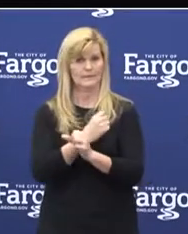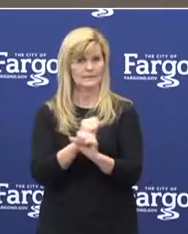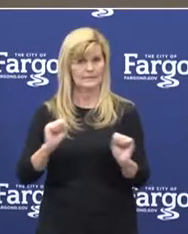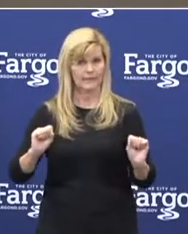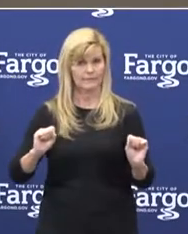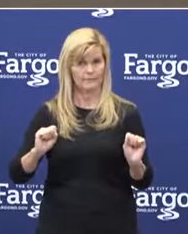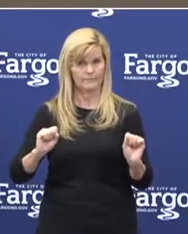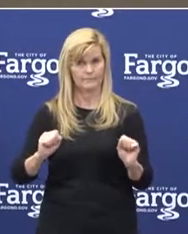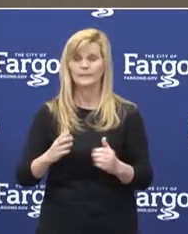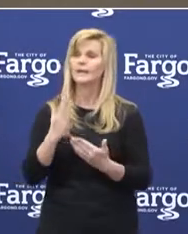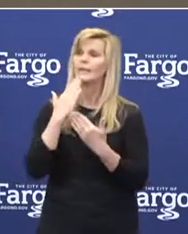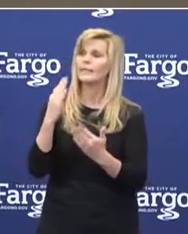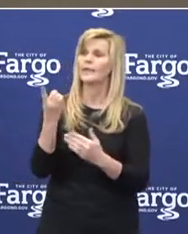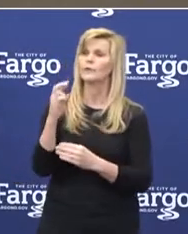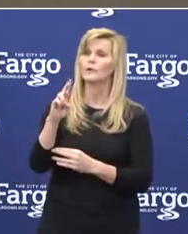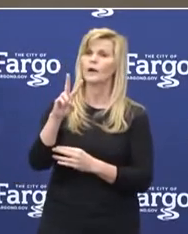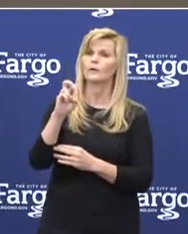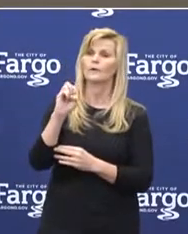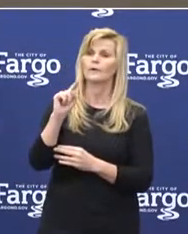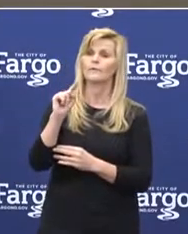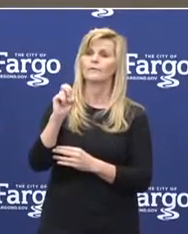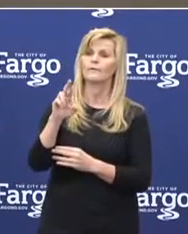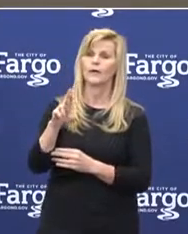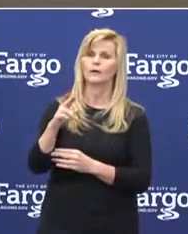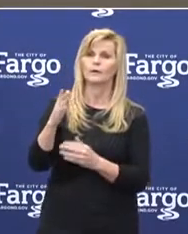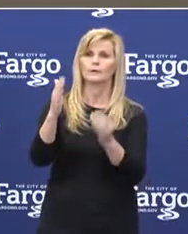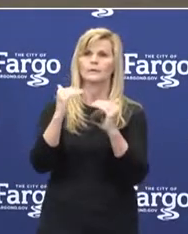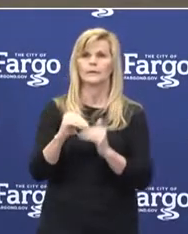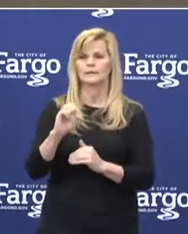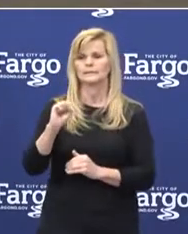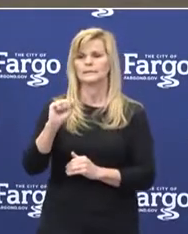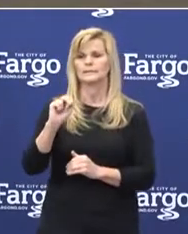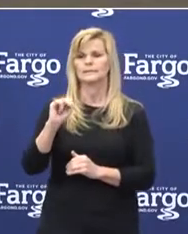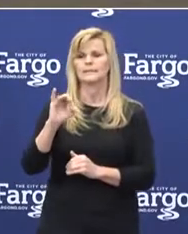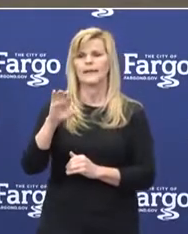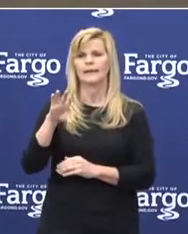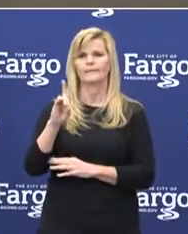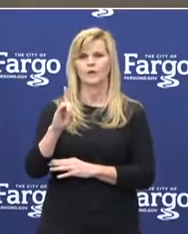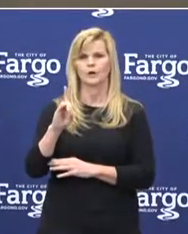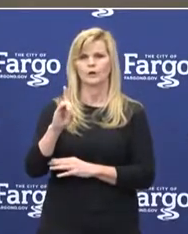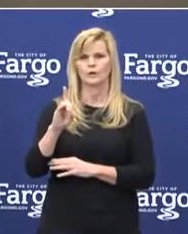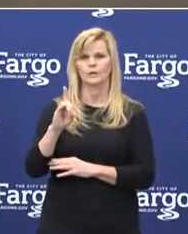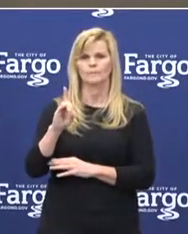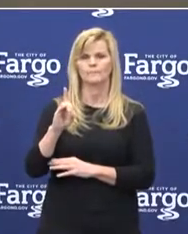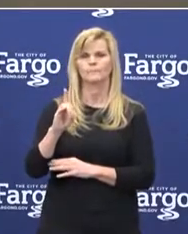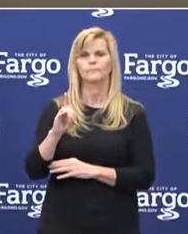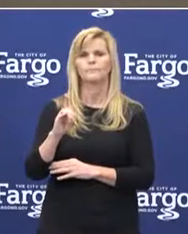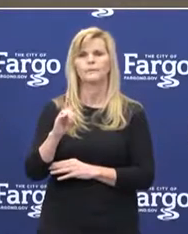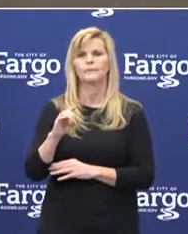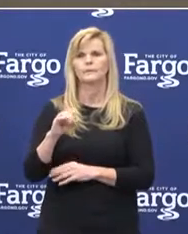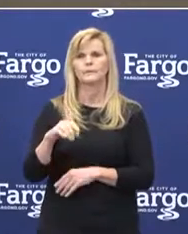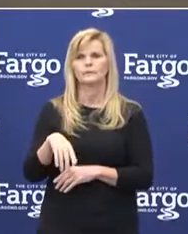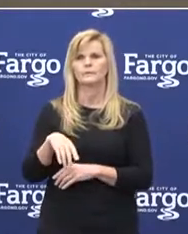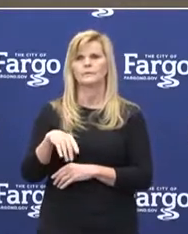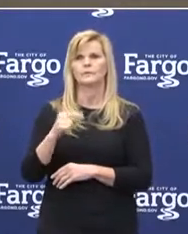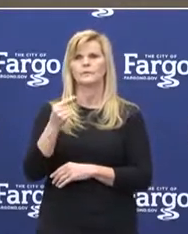Thank you, Dr. Metter. Our next speaker is from Sanford Vice President and Chief Medical Officer Doug Griffin.